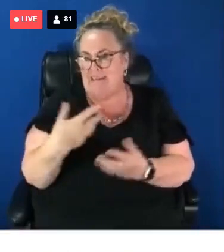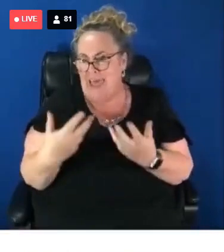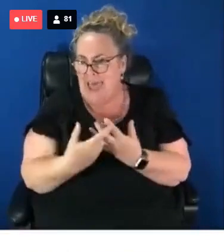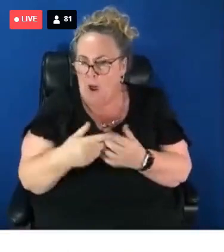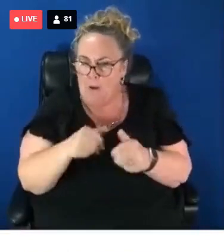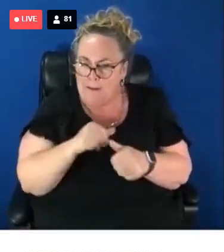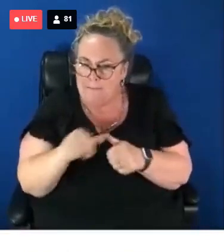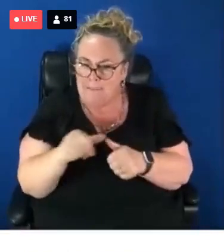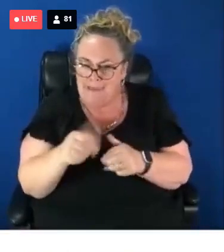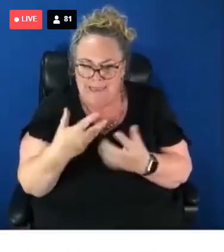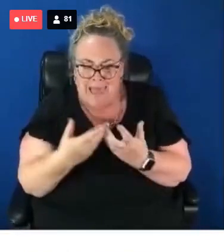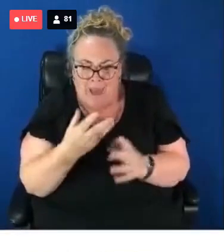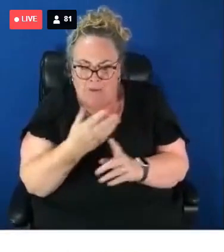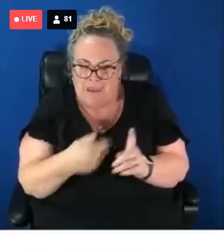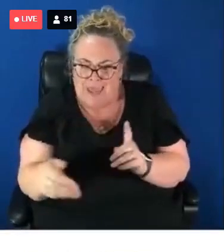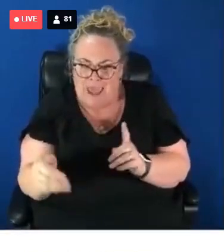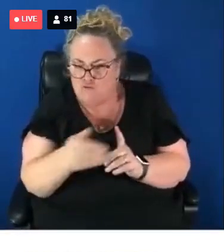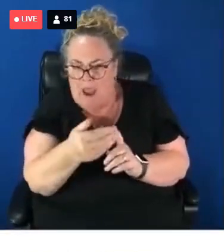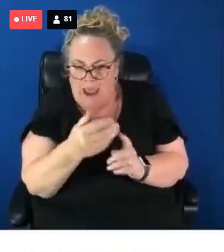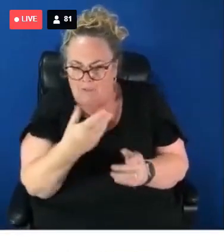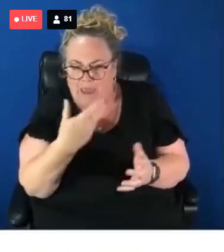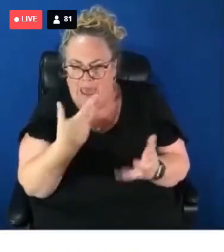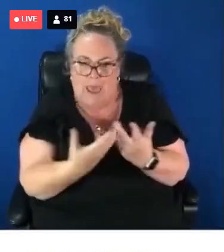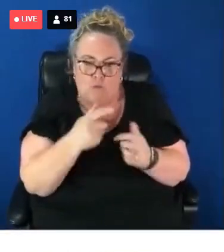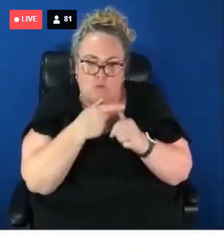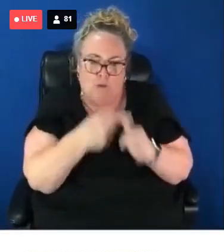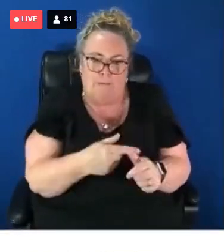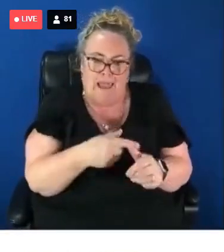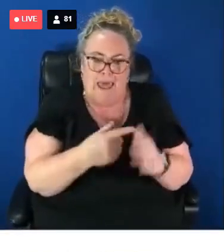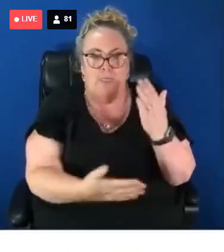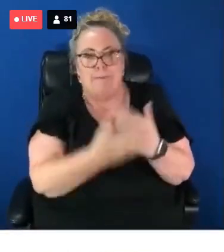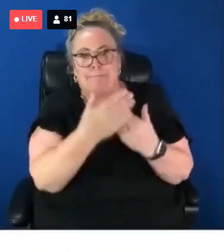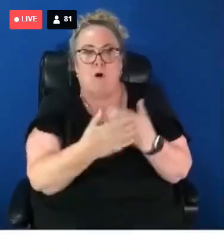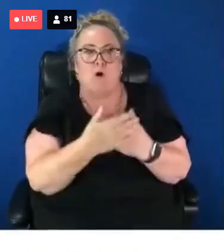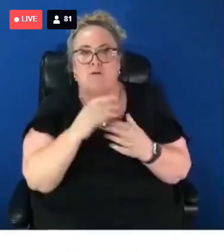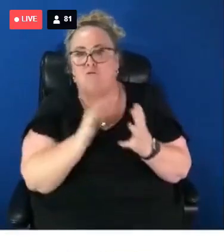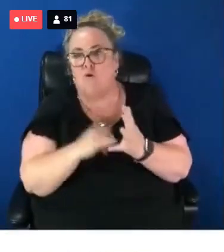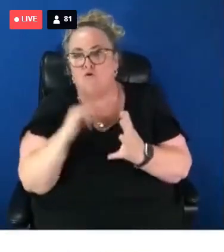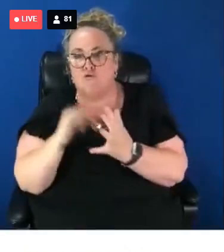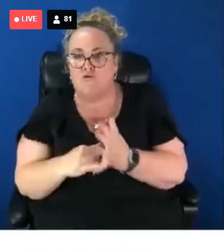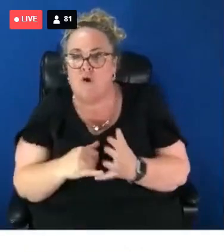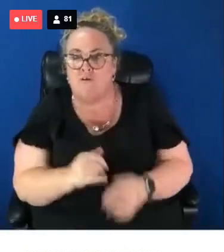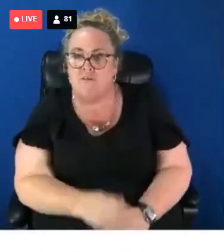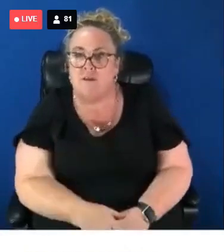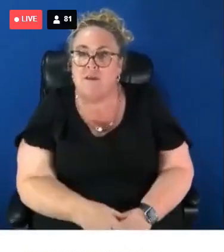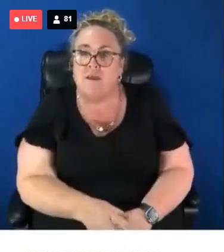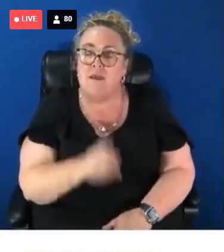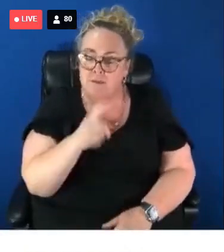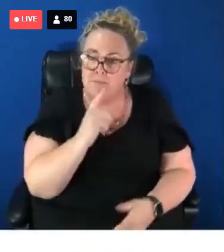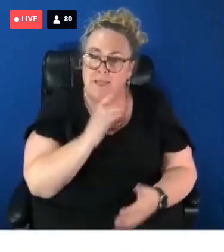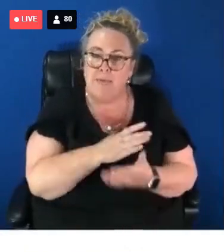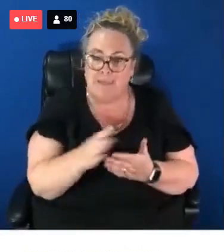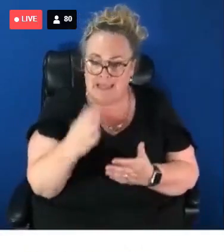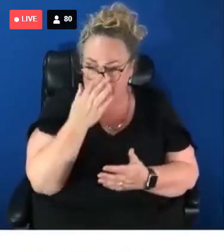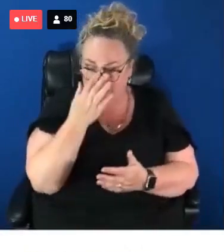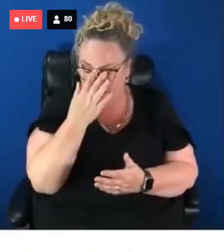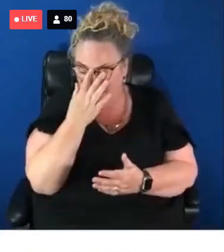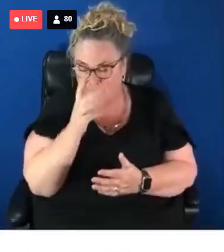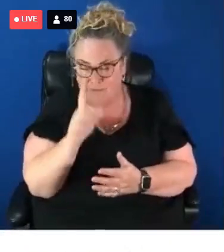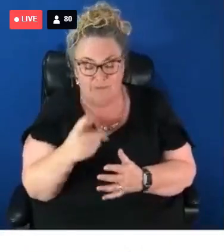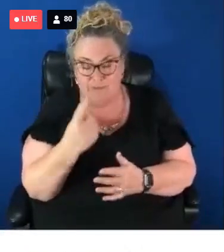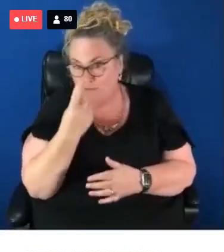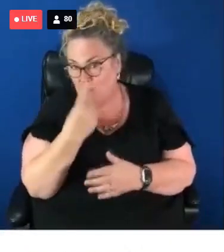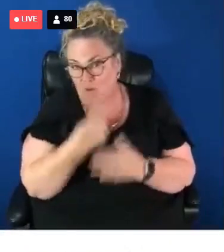get round some of the worst aspects of the modern Social Security system. But, comrades, let's be clear about this. It's not just the